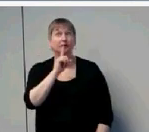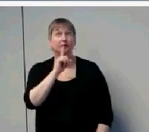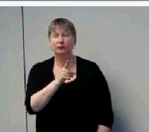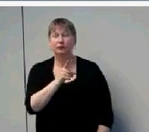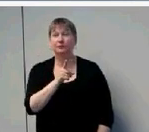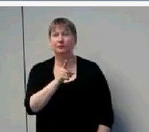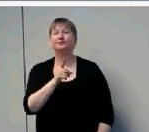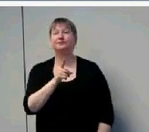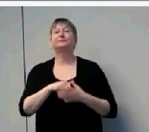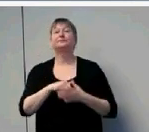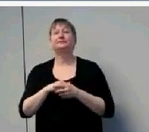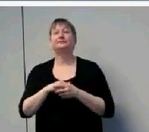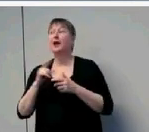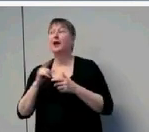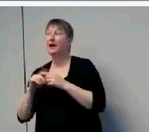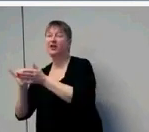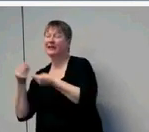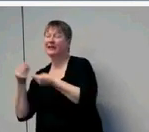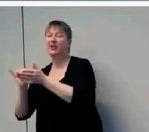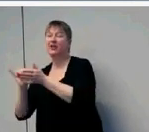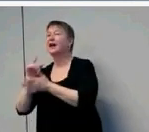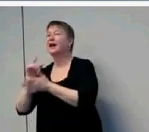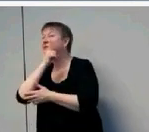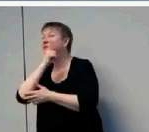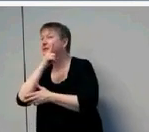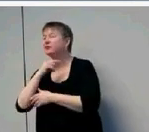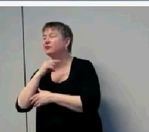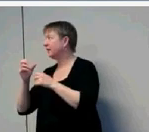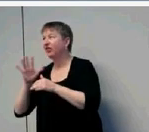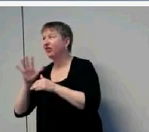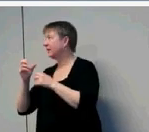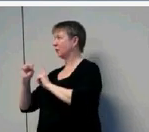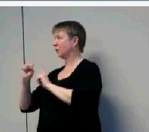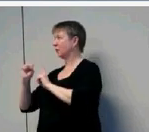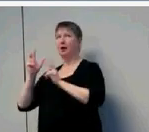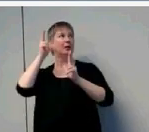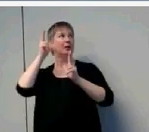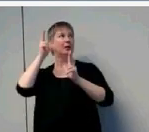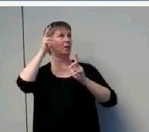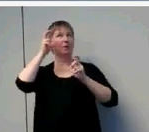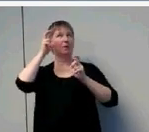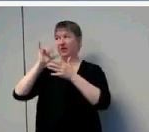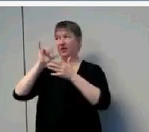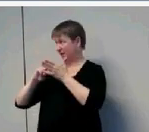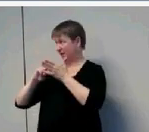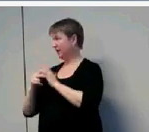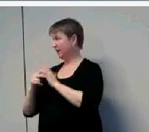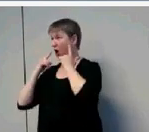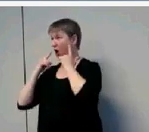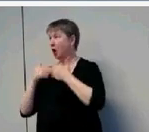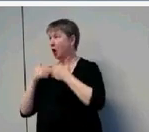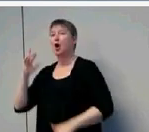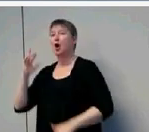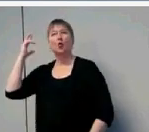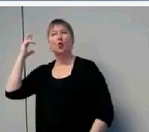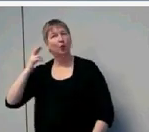they listened to a simulation of the hearing loss, they understood the potential magnitude of the